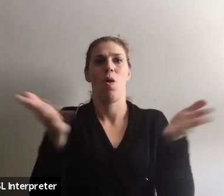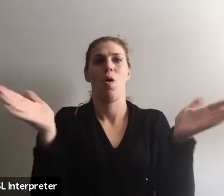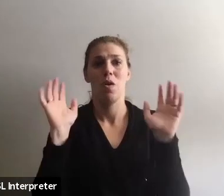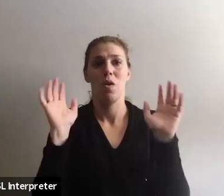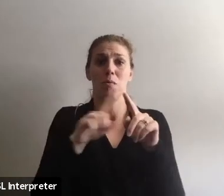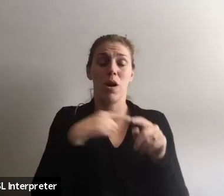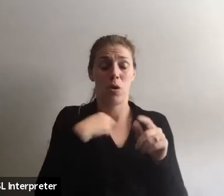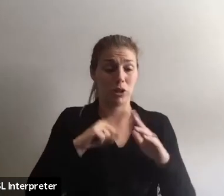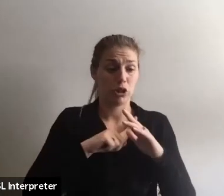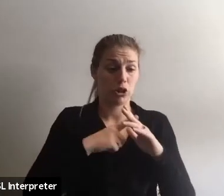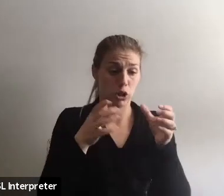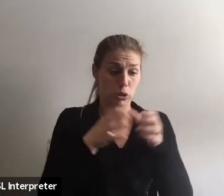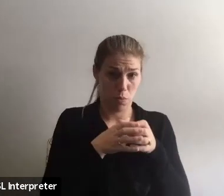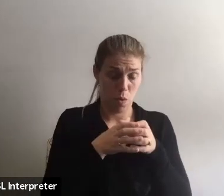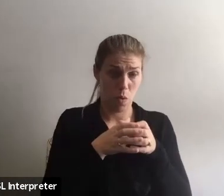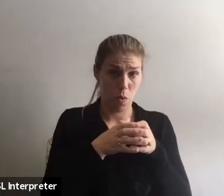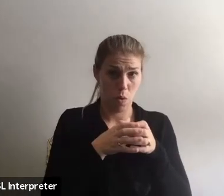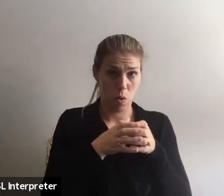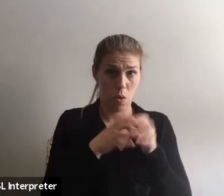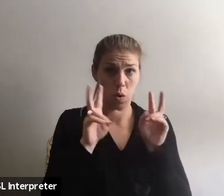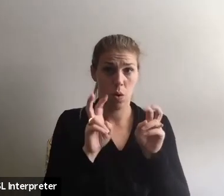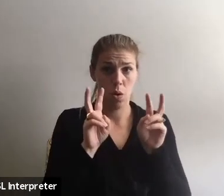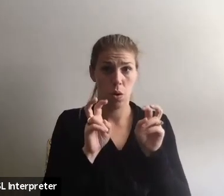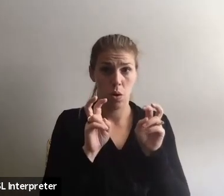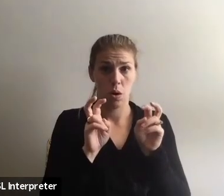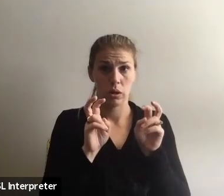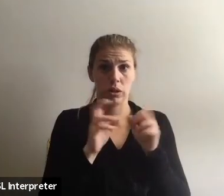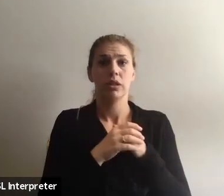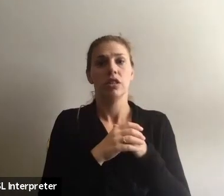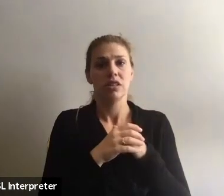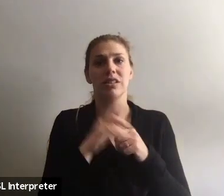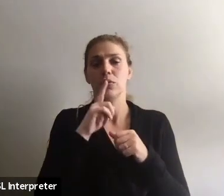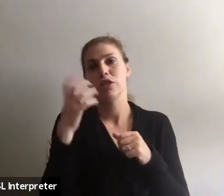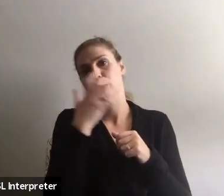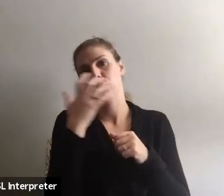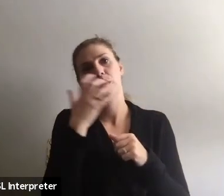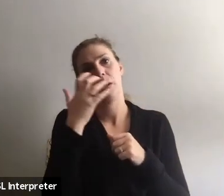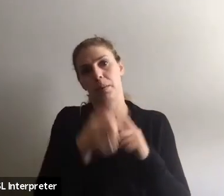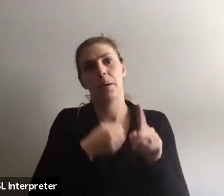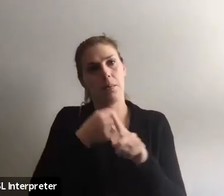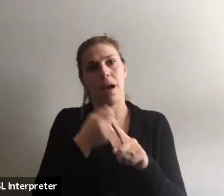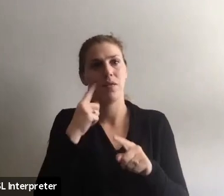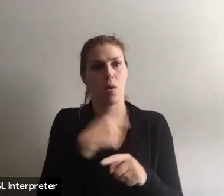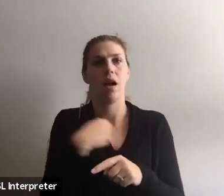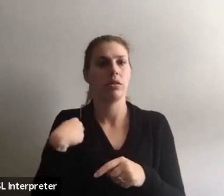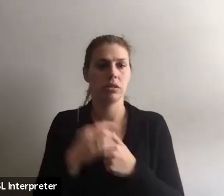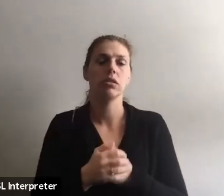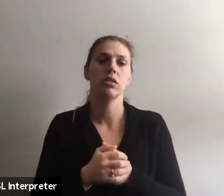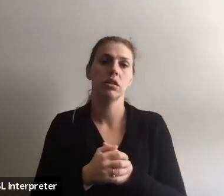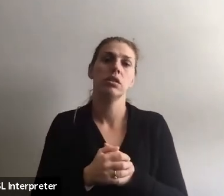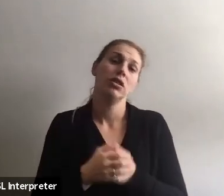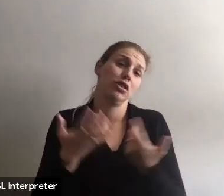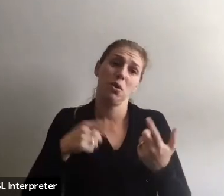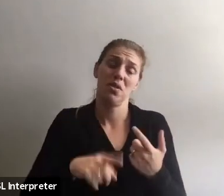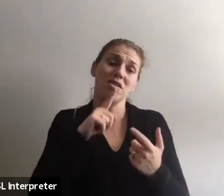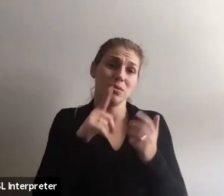small and comparatively has had incredible, um, impact on us. So like I said, this is